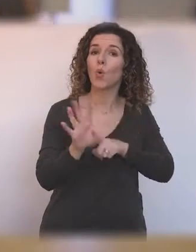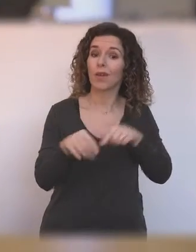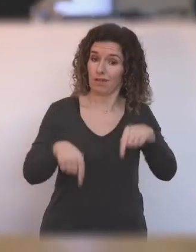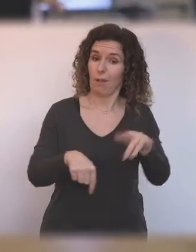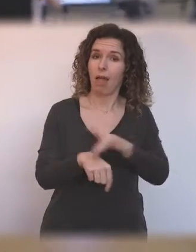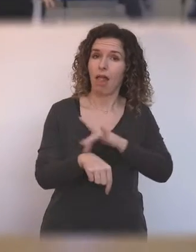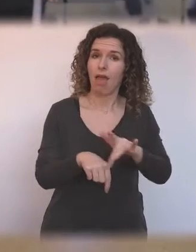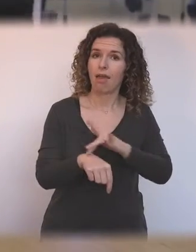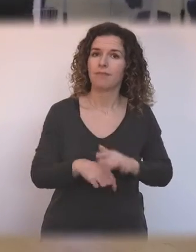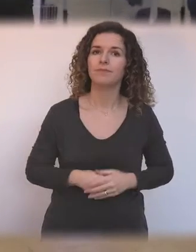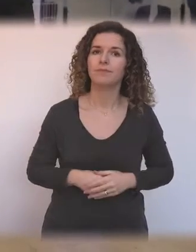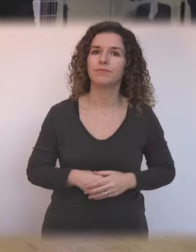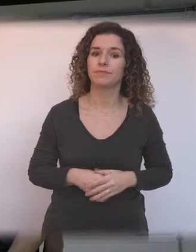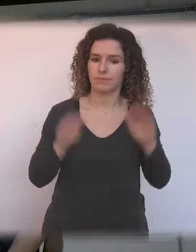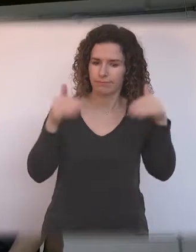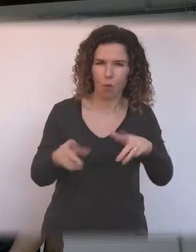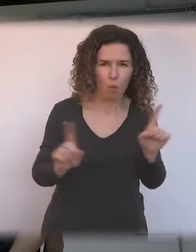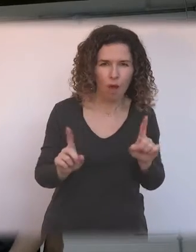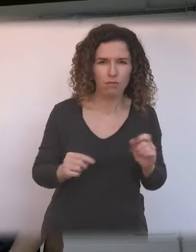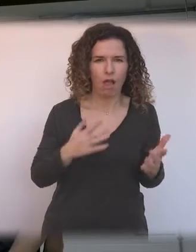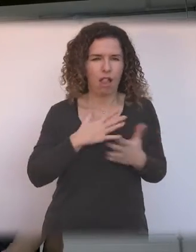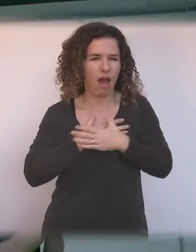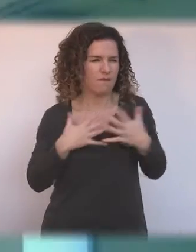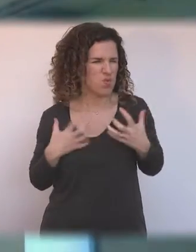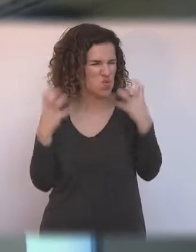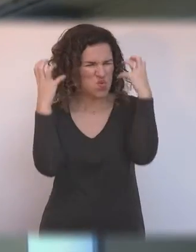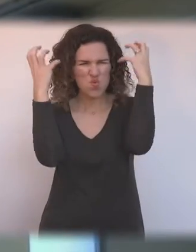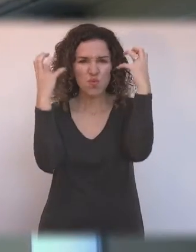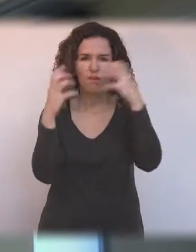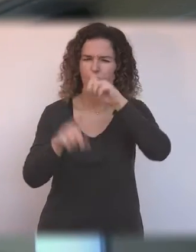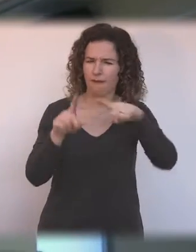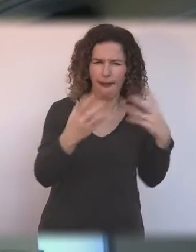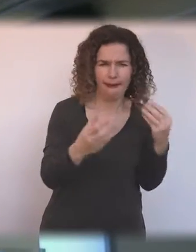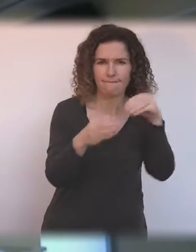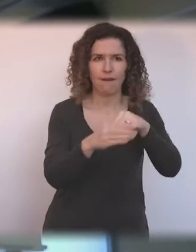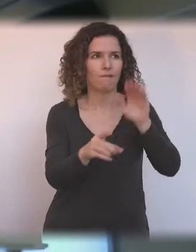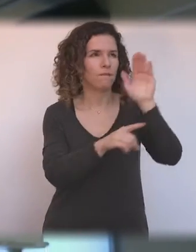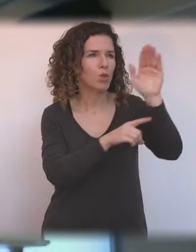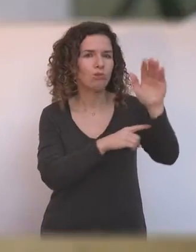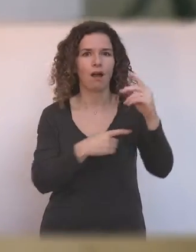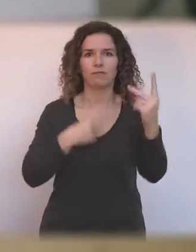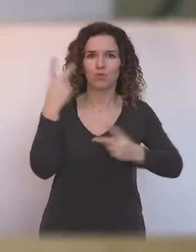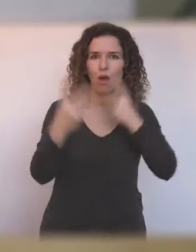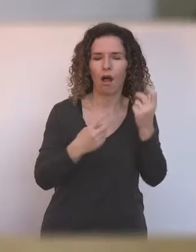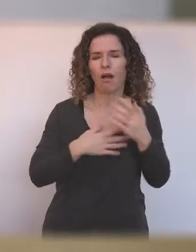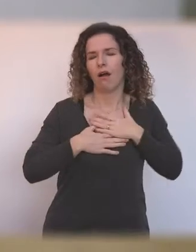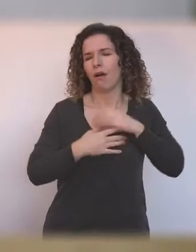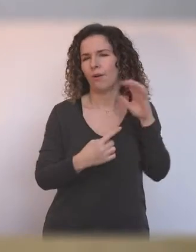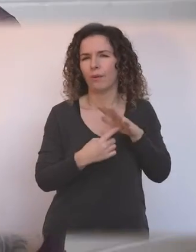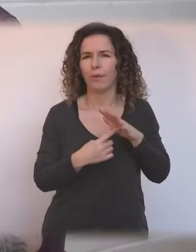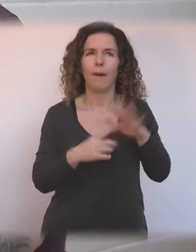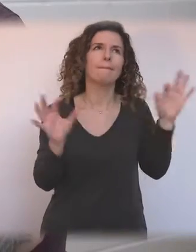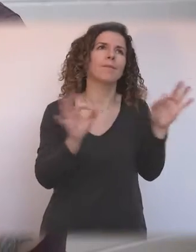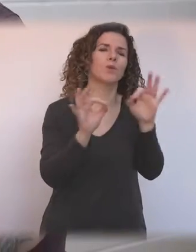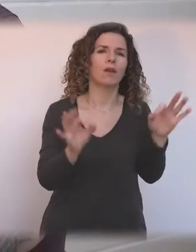a playboy. It's about love and rage. It's about the future. It's about songs. Music matters to me.